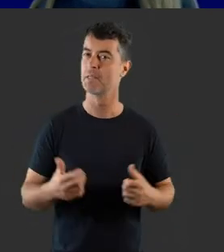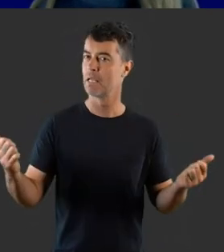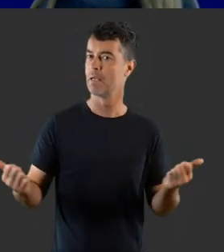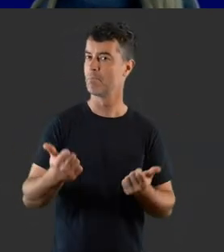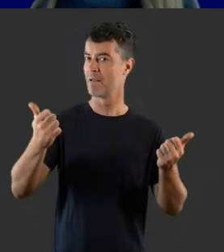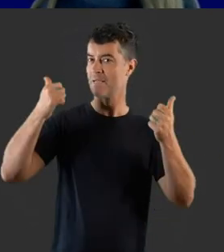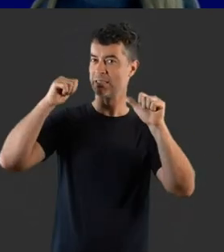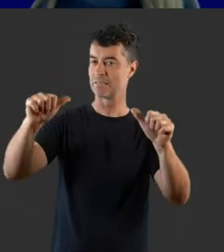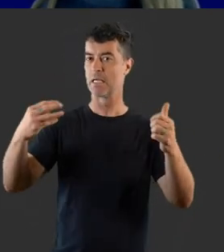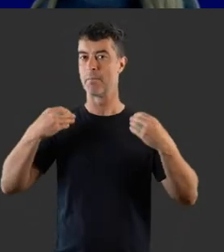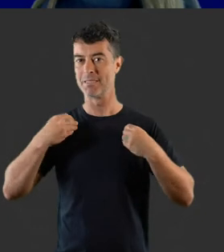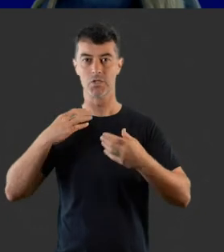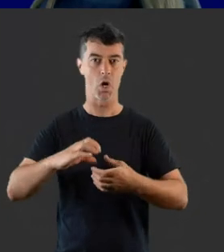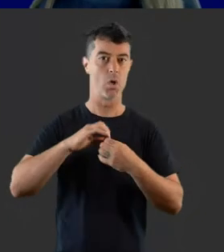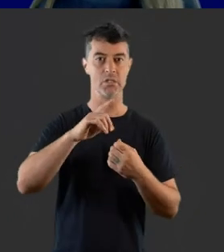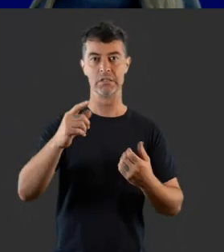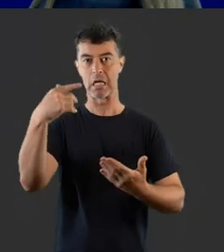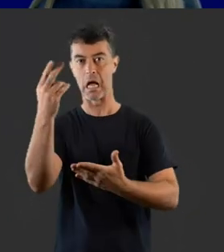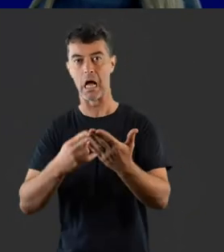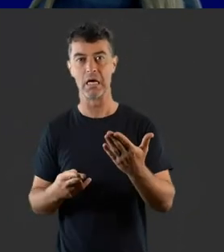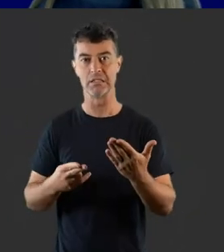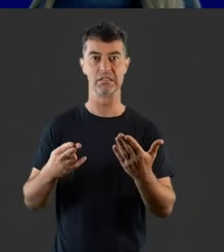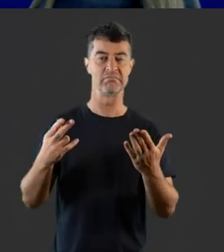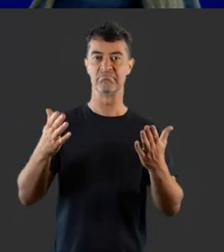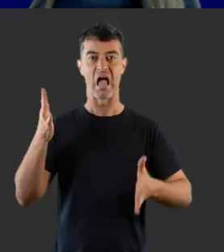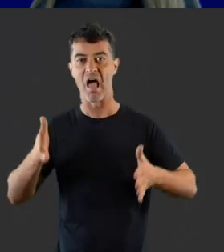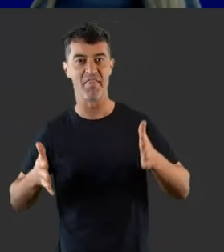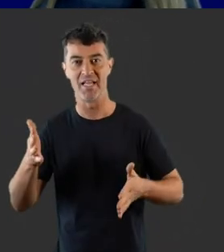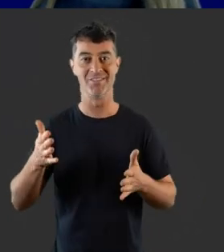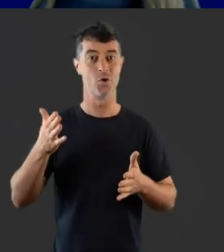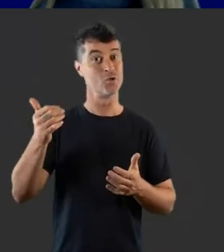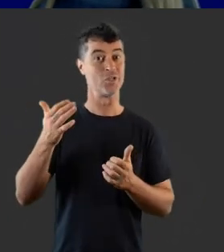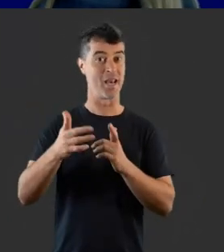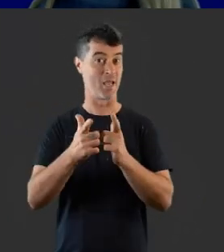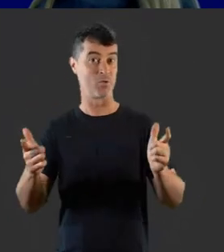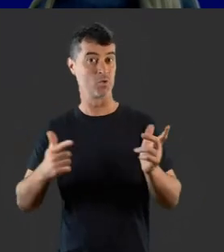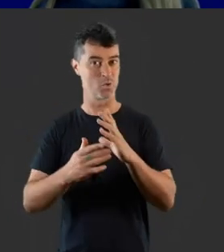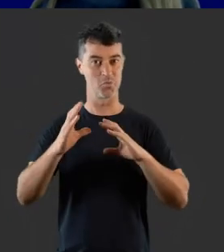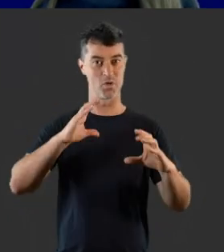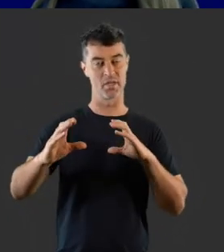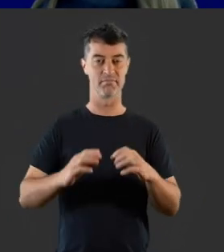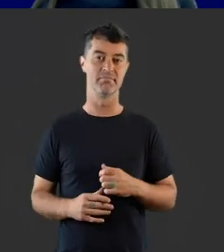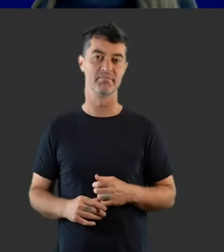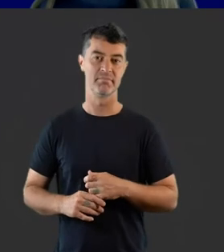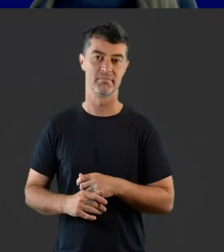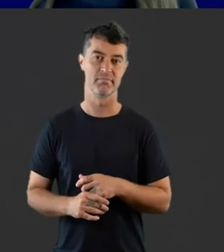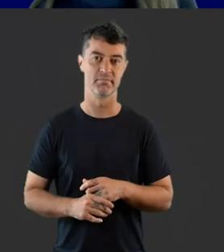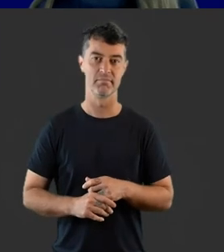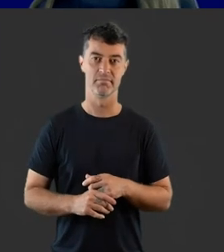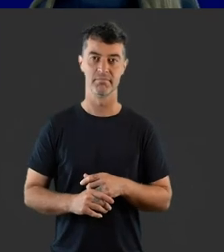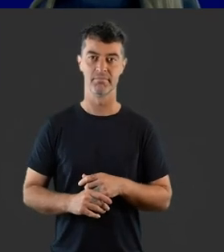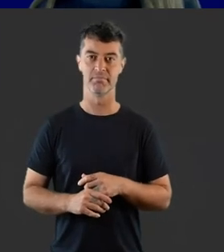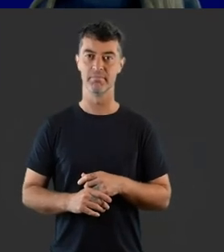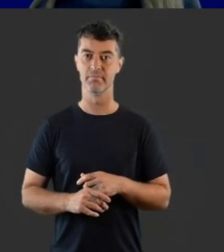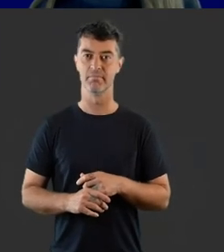happy lives around them. There are plenty of successful business owners, artists and athletes who use sign language